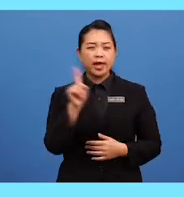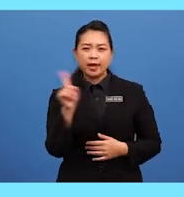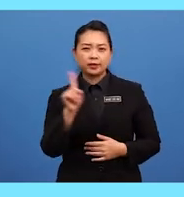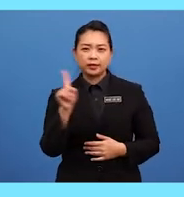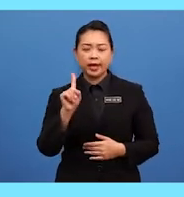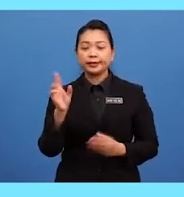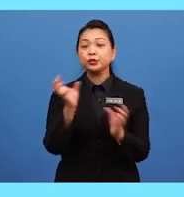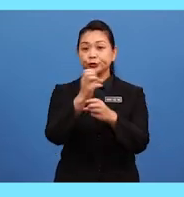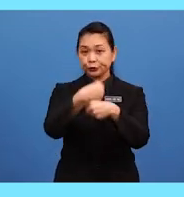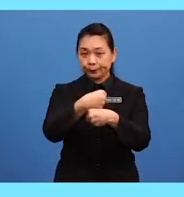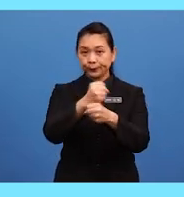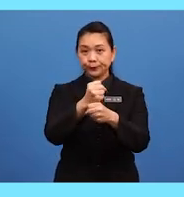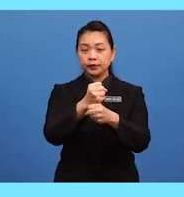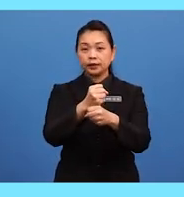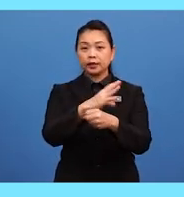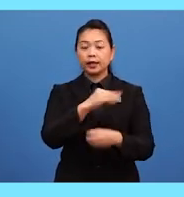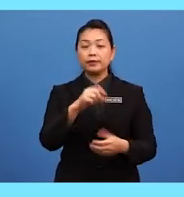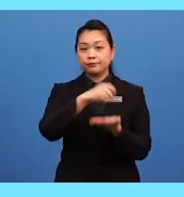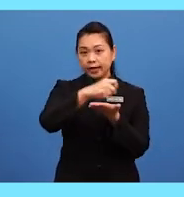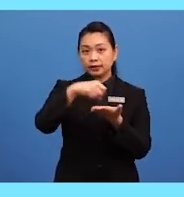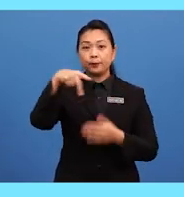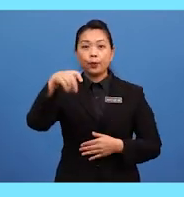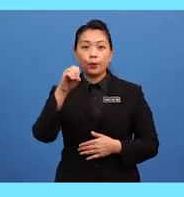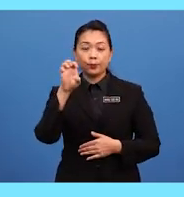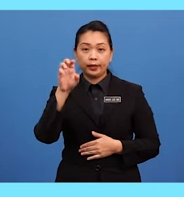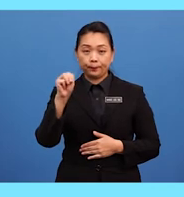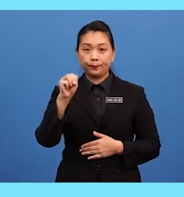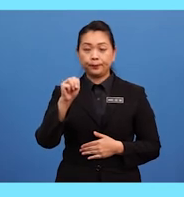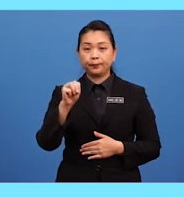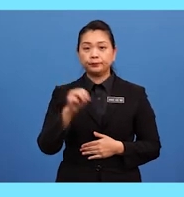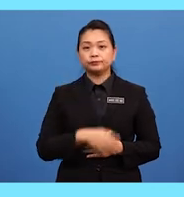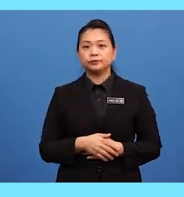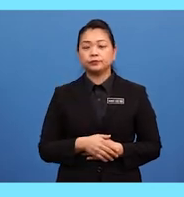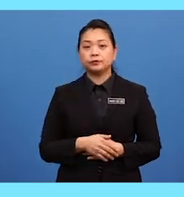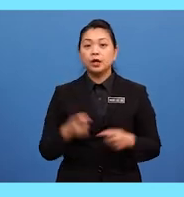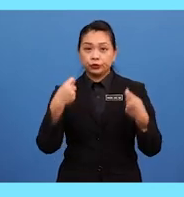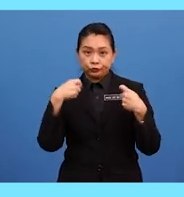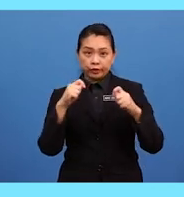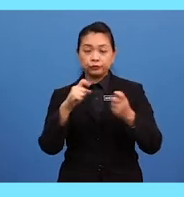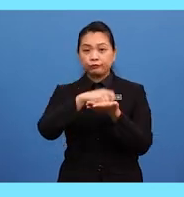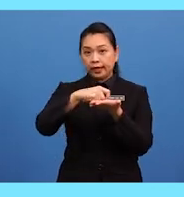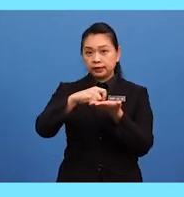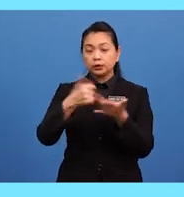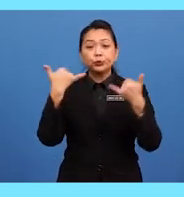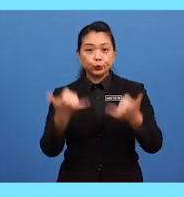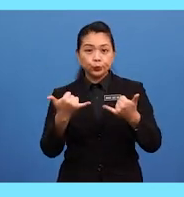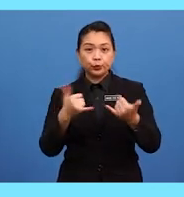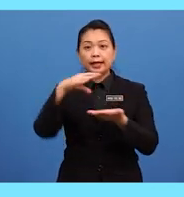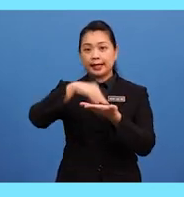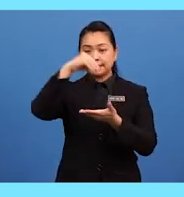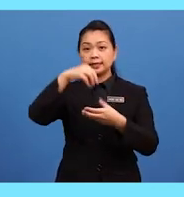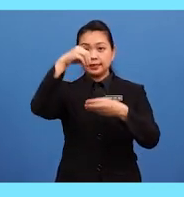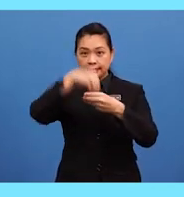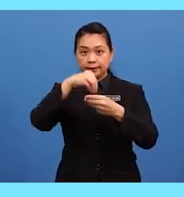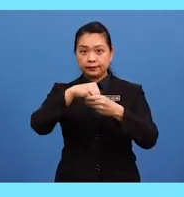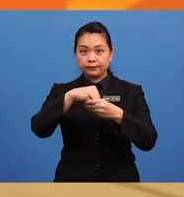If possible, try to use all aspects of today's lesson in your poem, including the plural